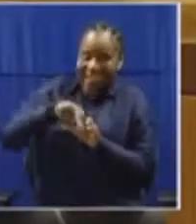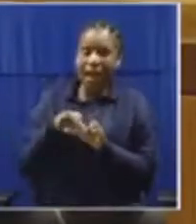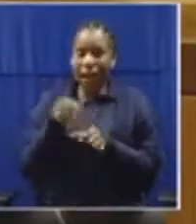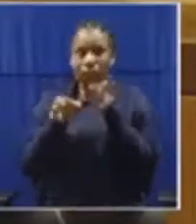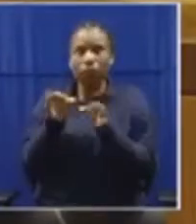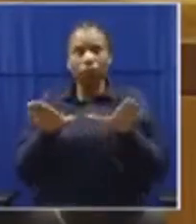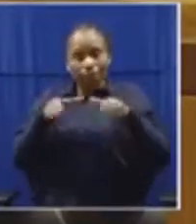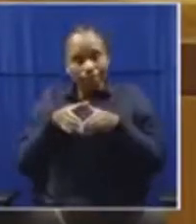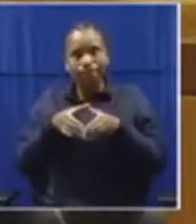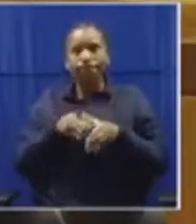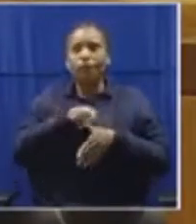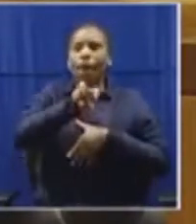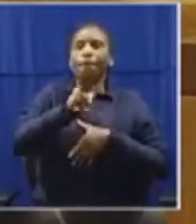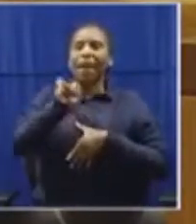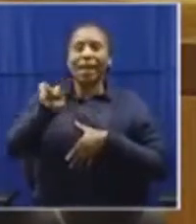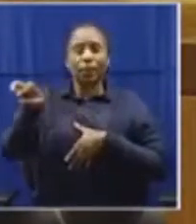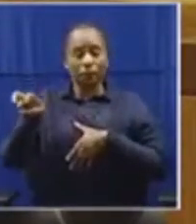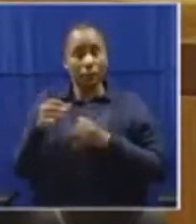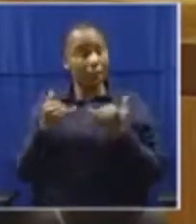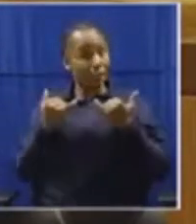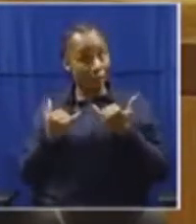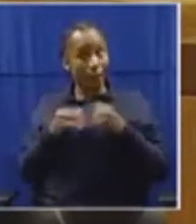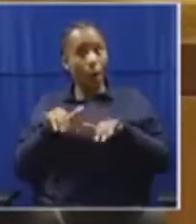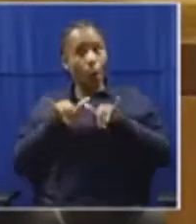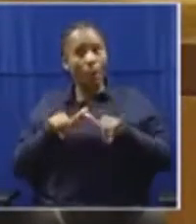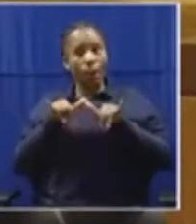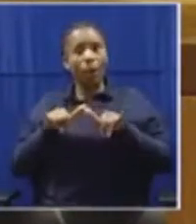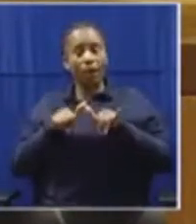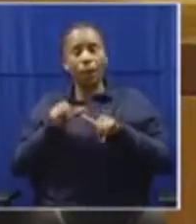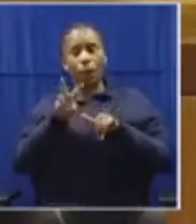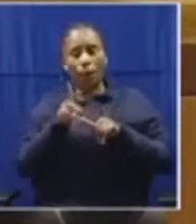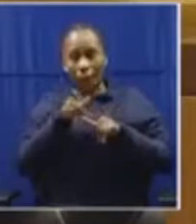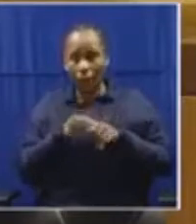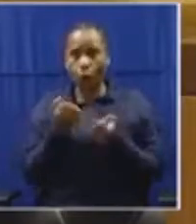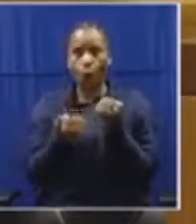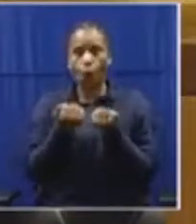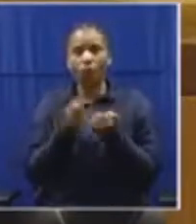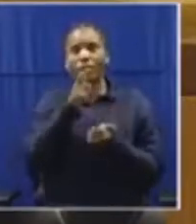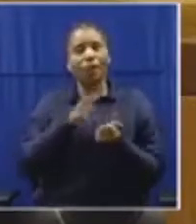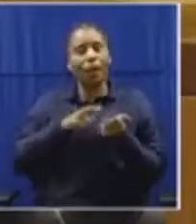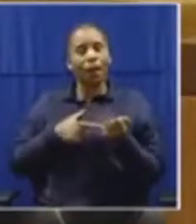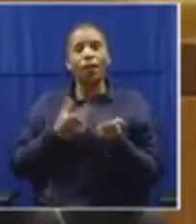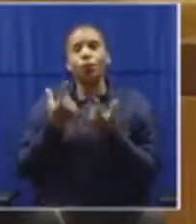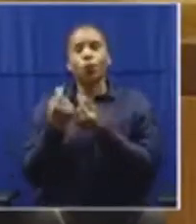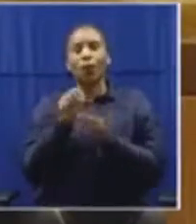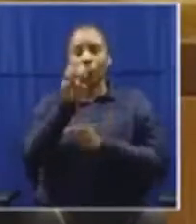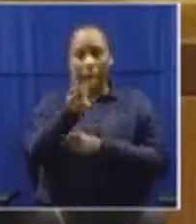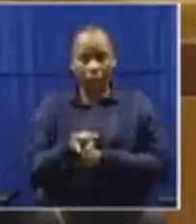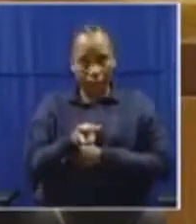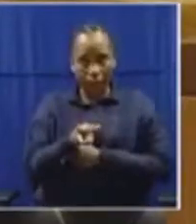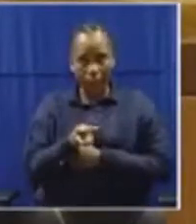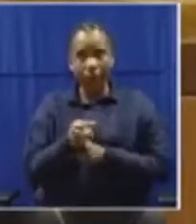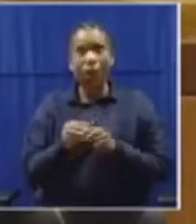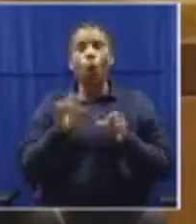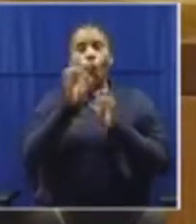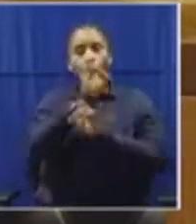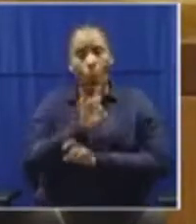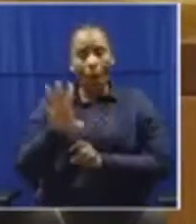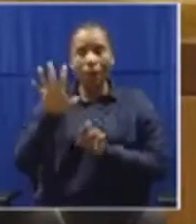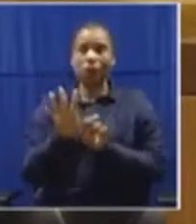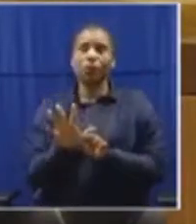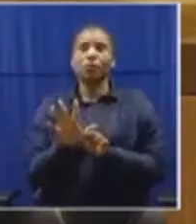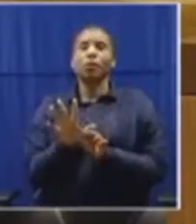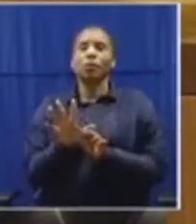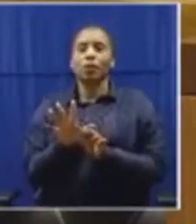Now, we will wait for the determination of the court in that regard, and once the court has declared,